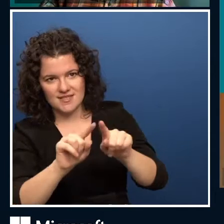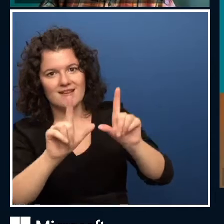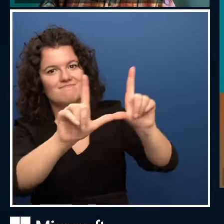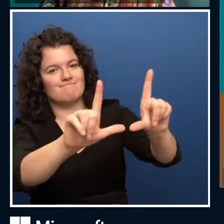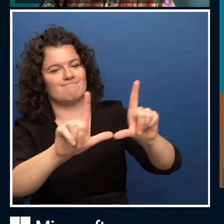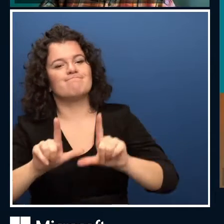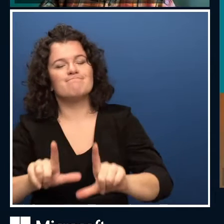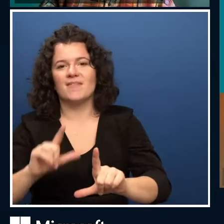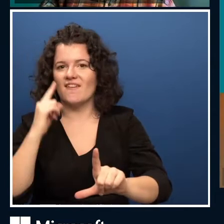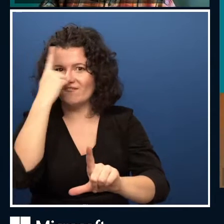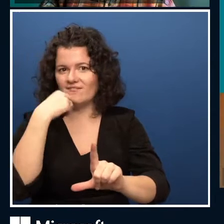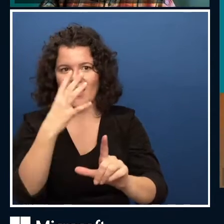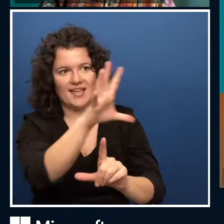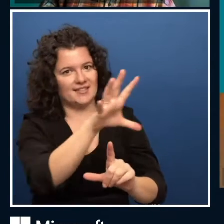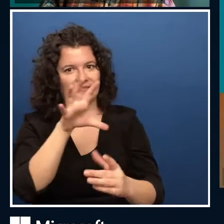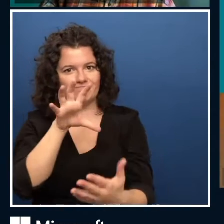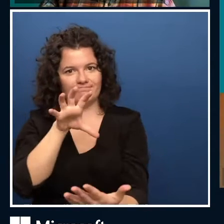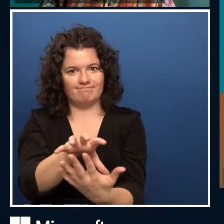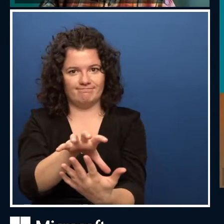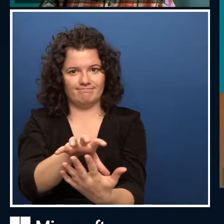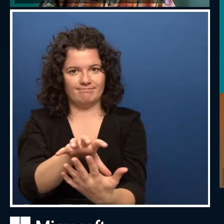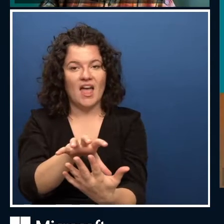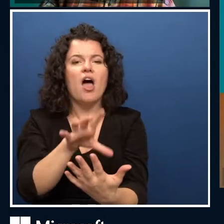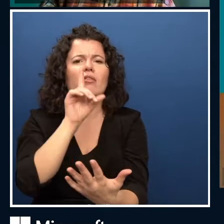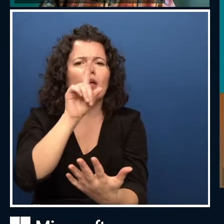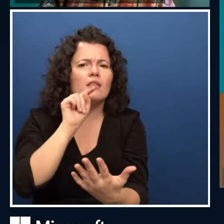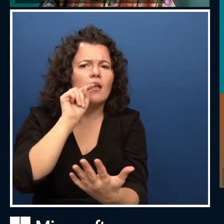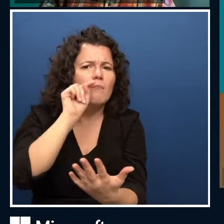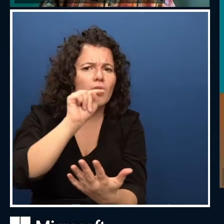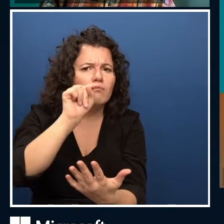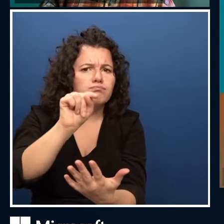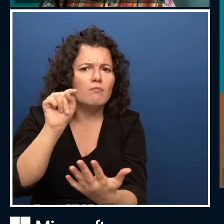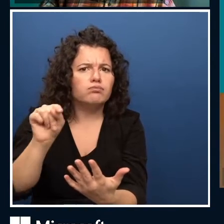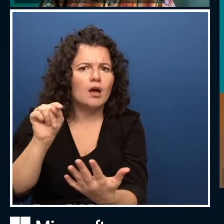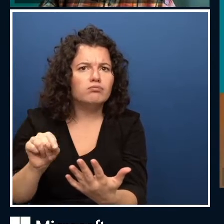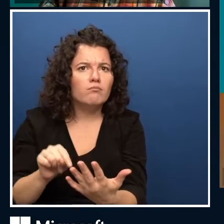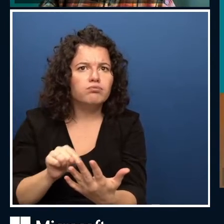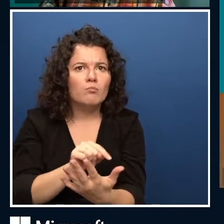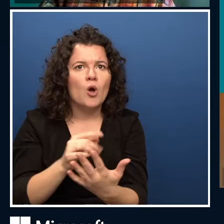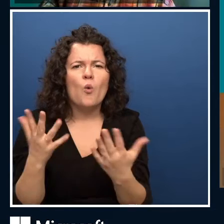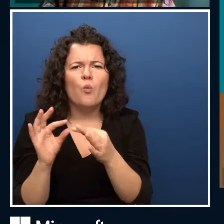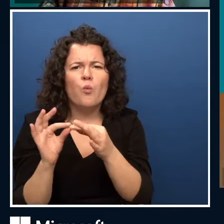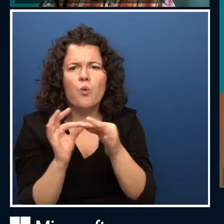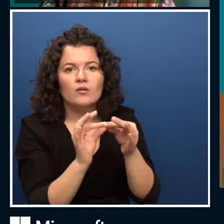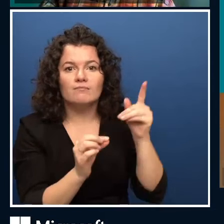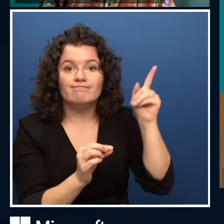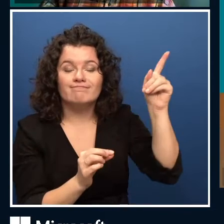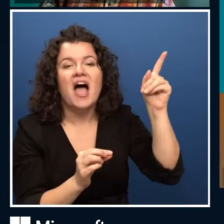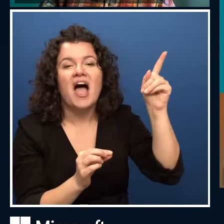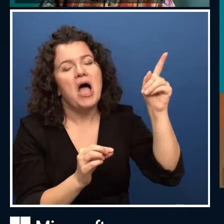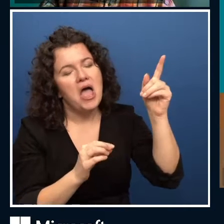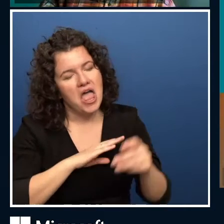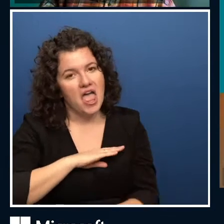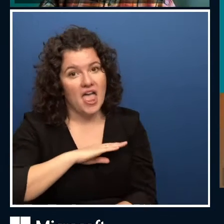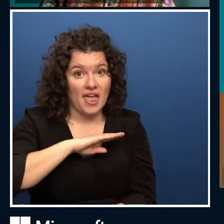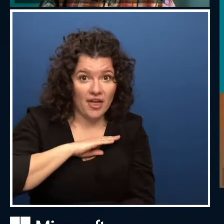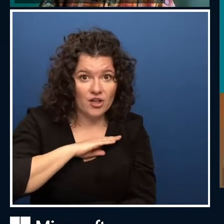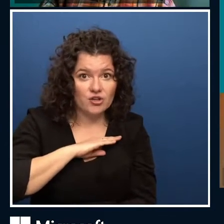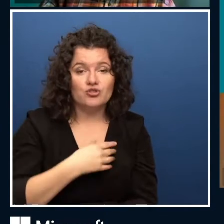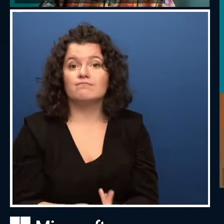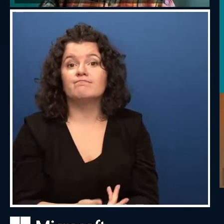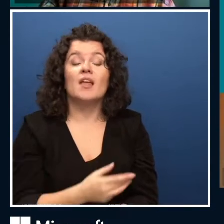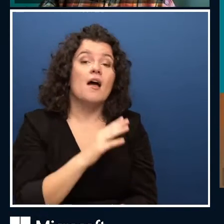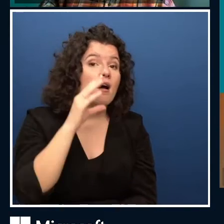take a look, what do all these dots mean? Well, we have things like age, gender. Is Hank smiling in this?